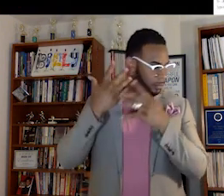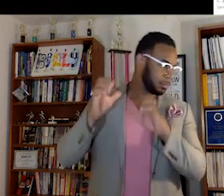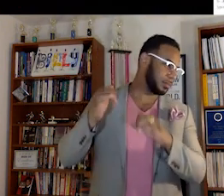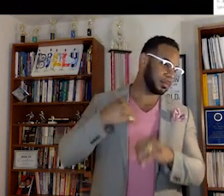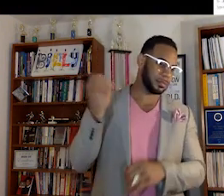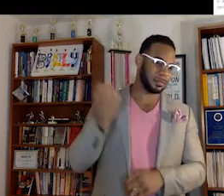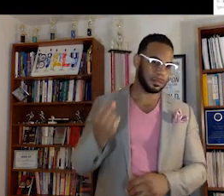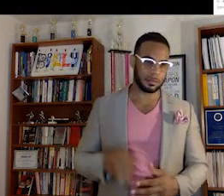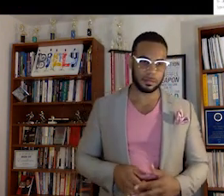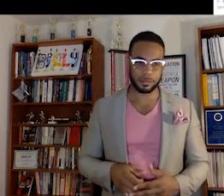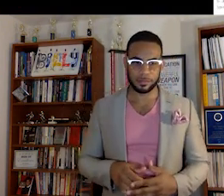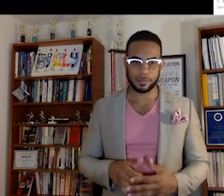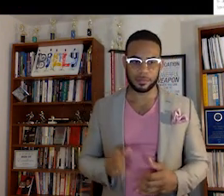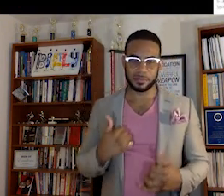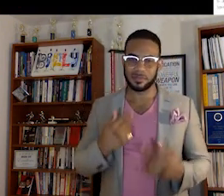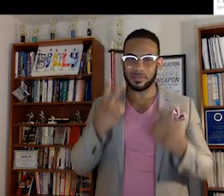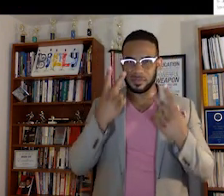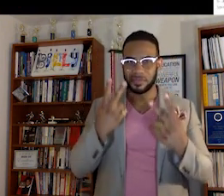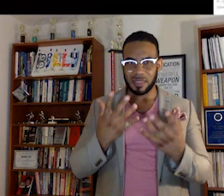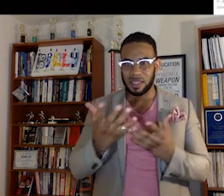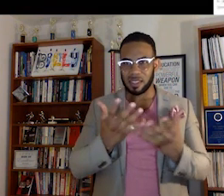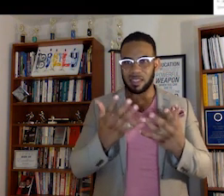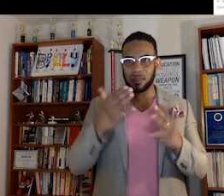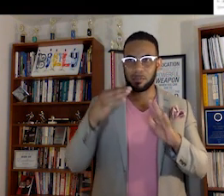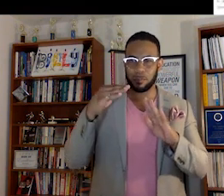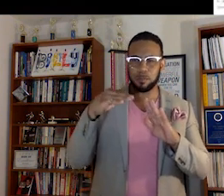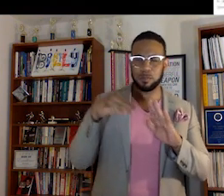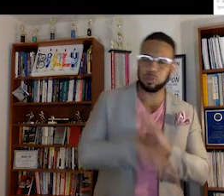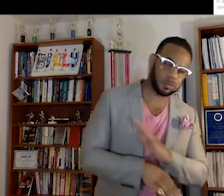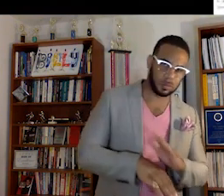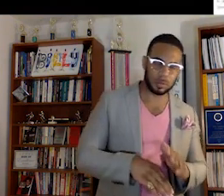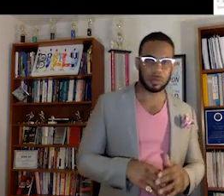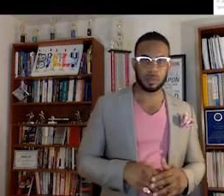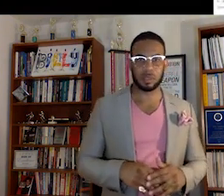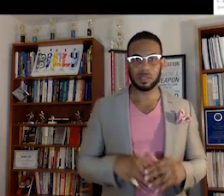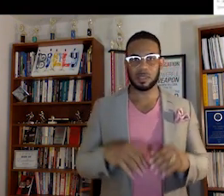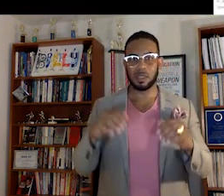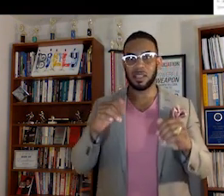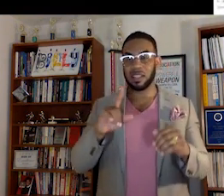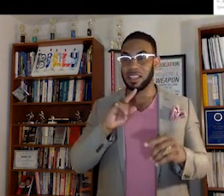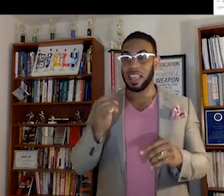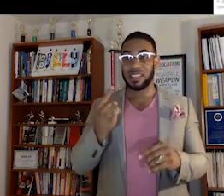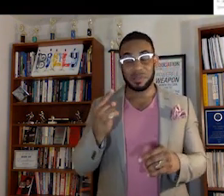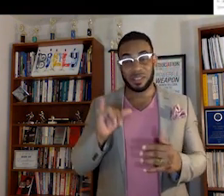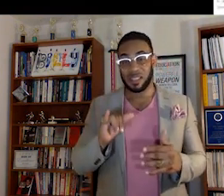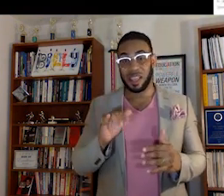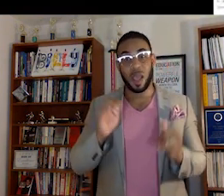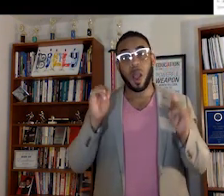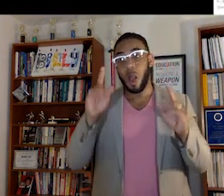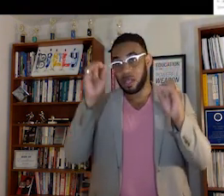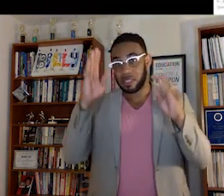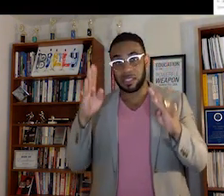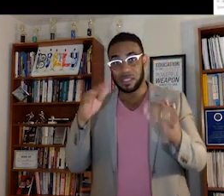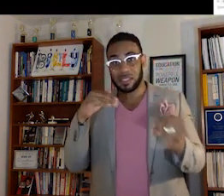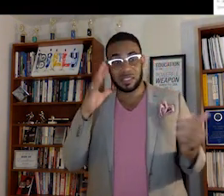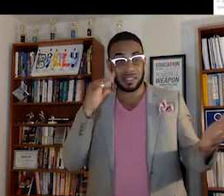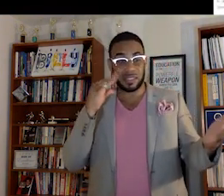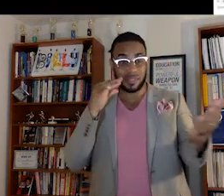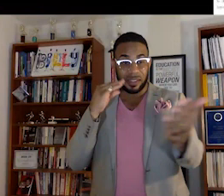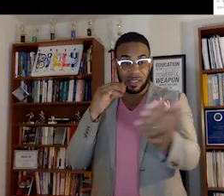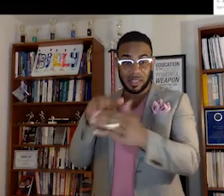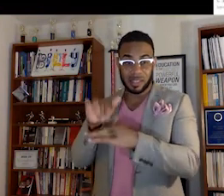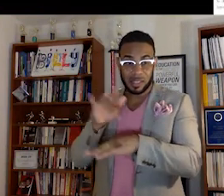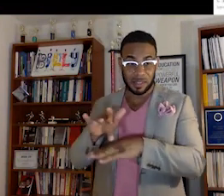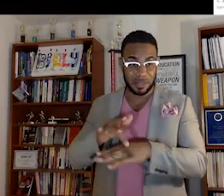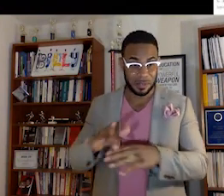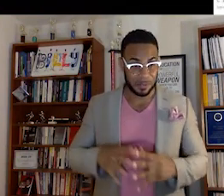this on my Saturday. So we're seeing engagement tank and that's actually something that all teachers are facing in this